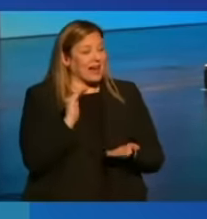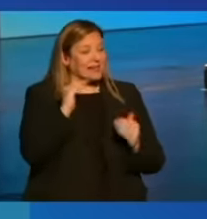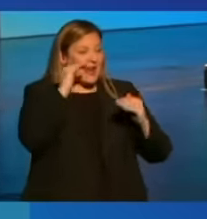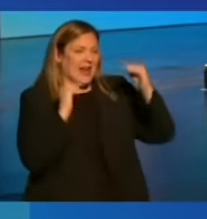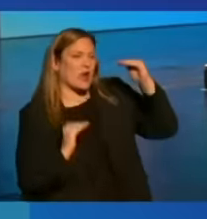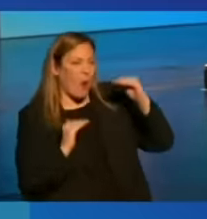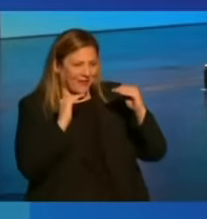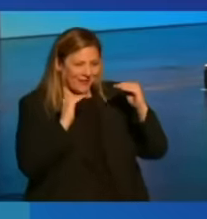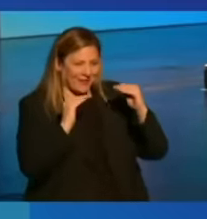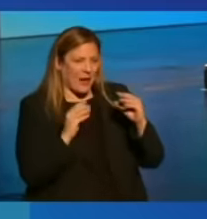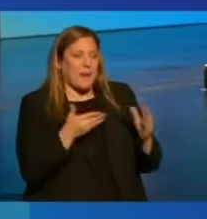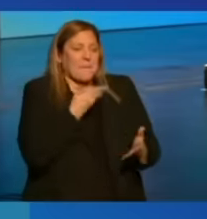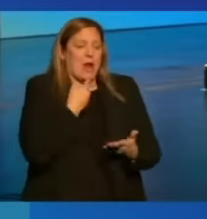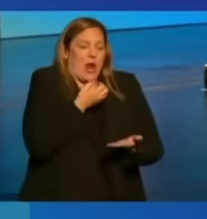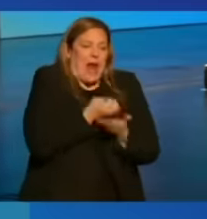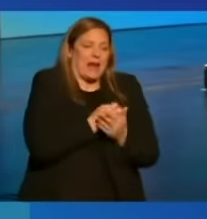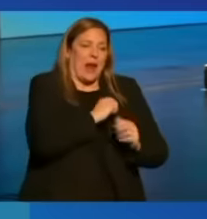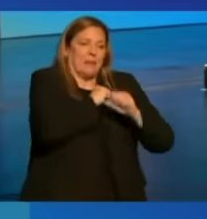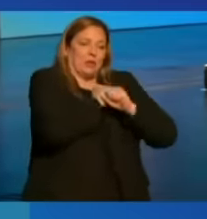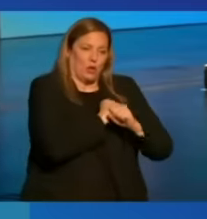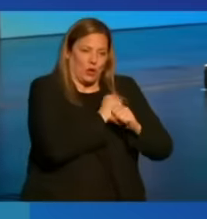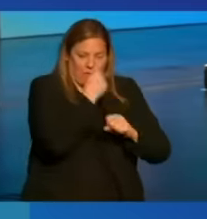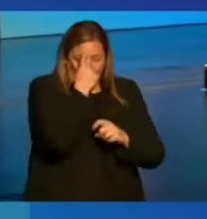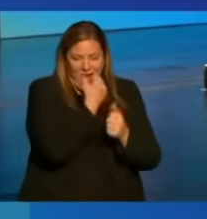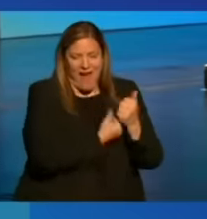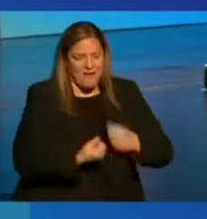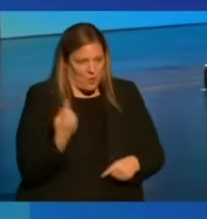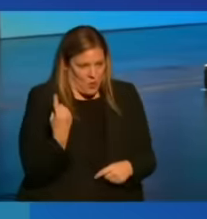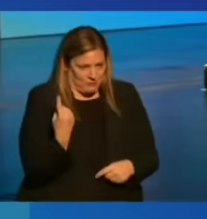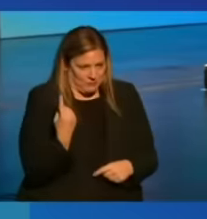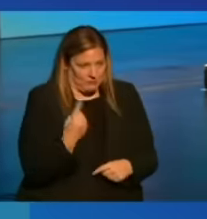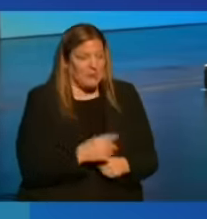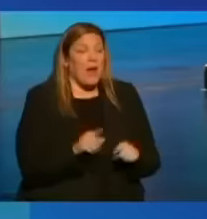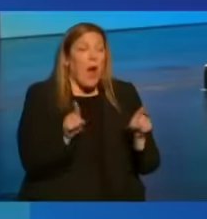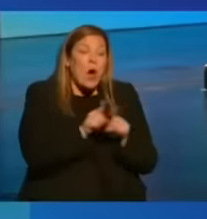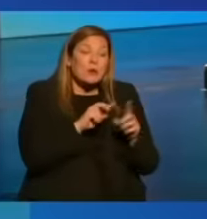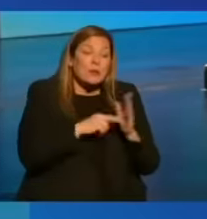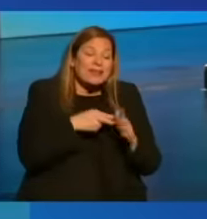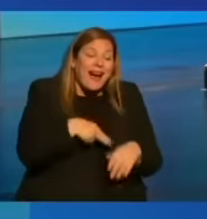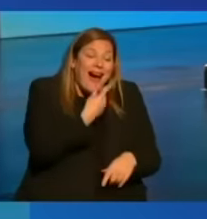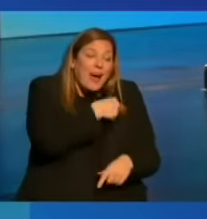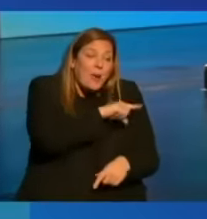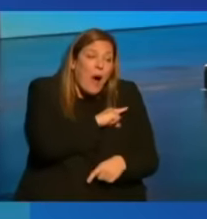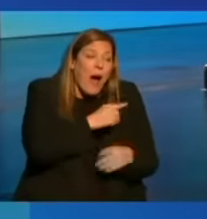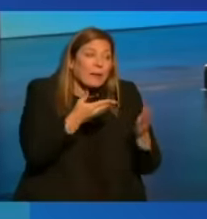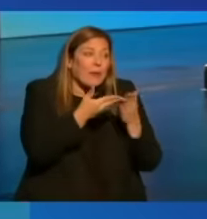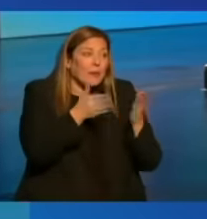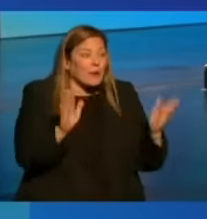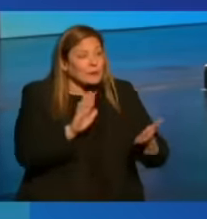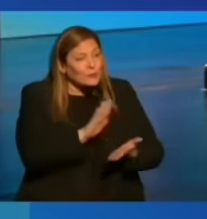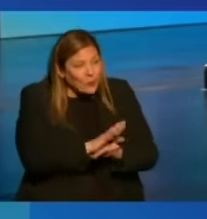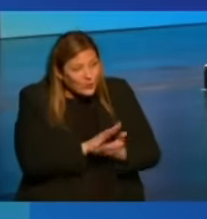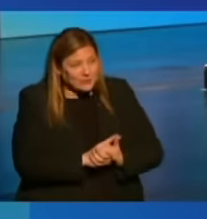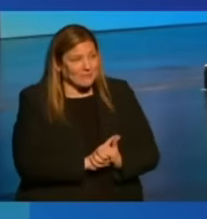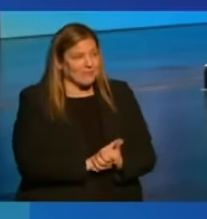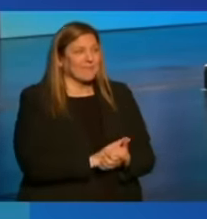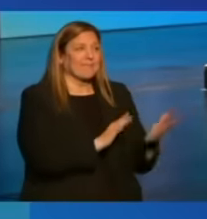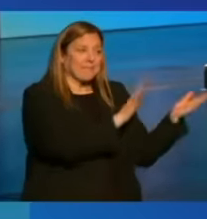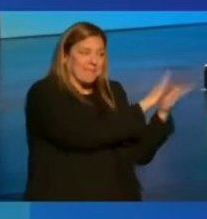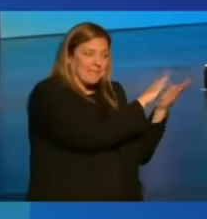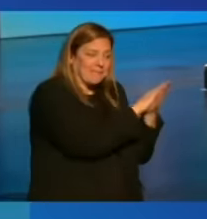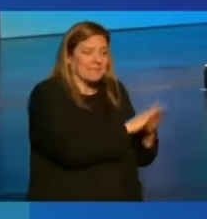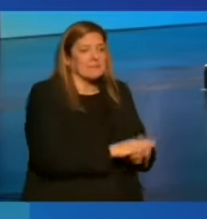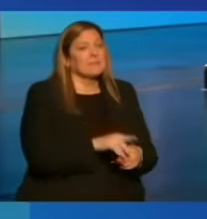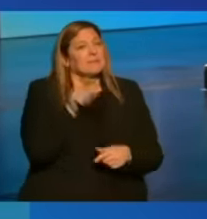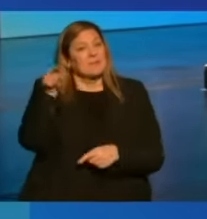economic security for everybody. It also means high quality public schools. In